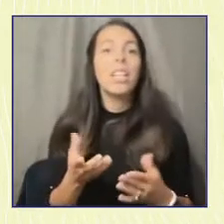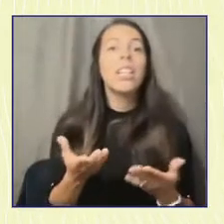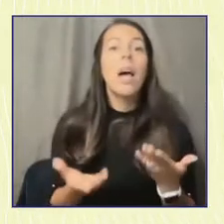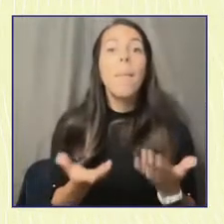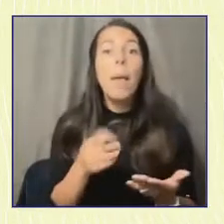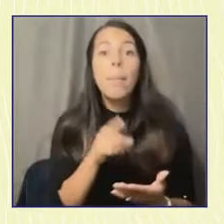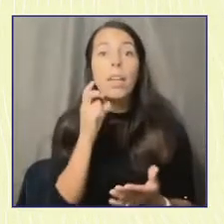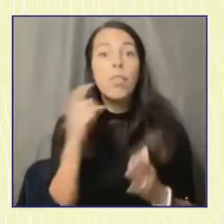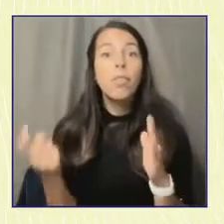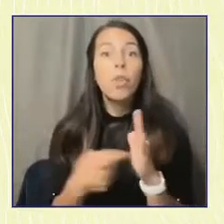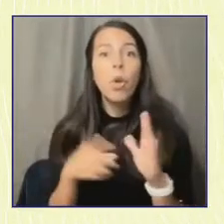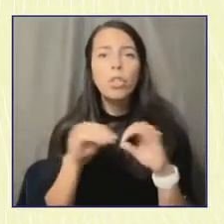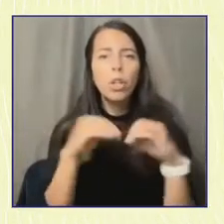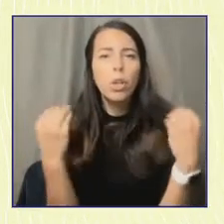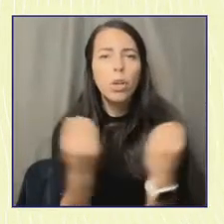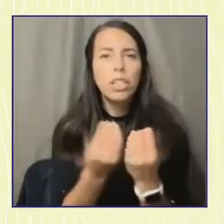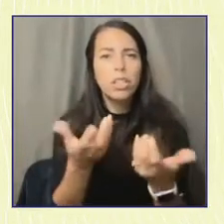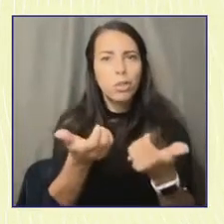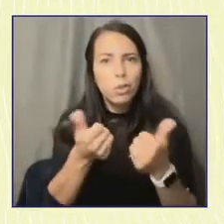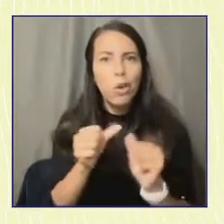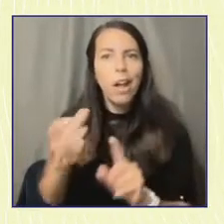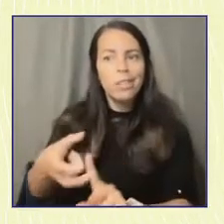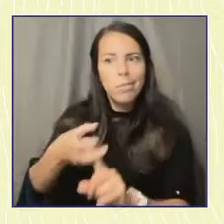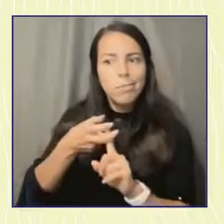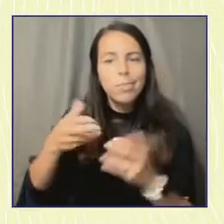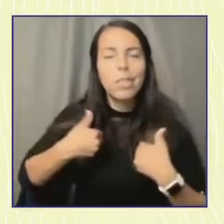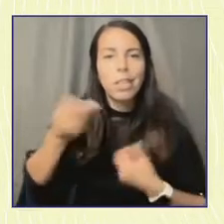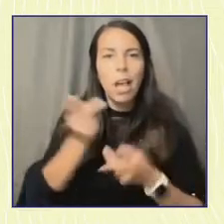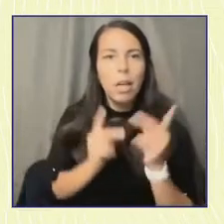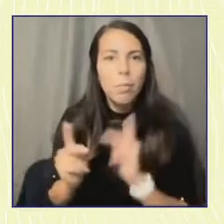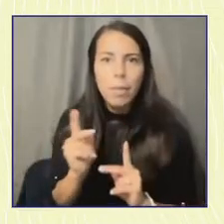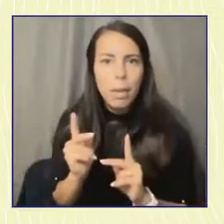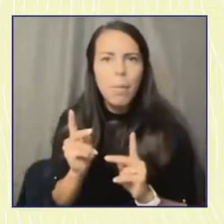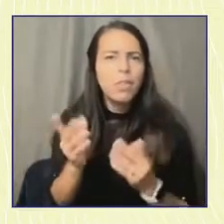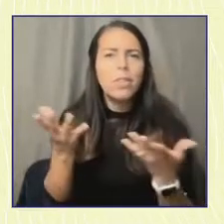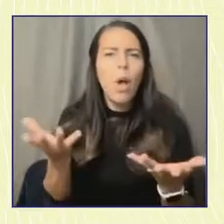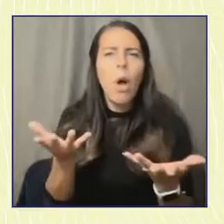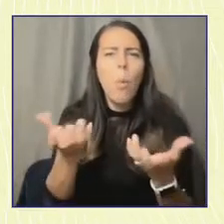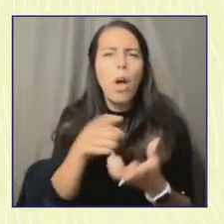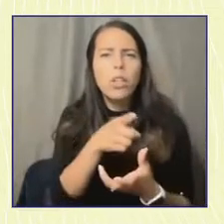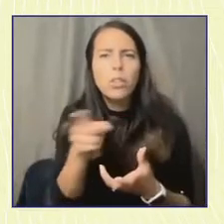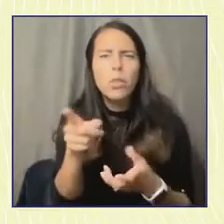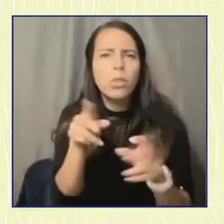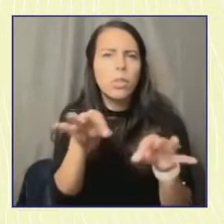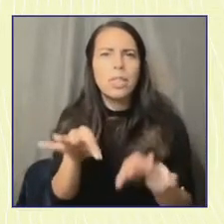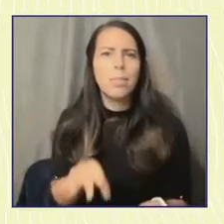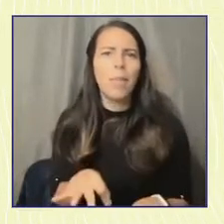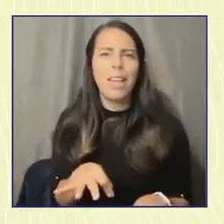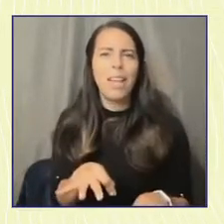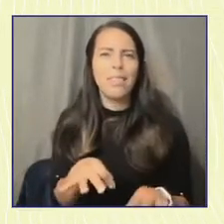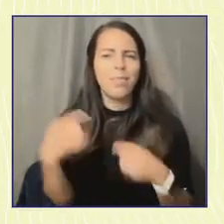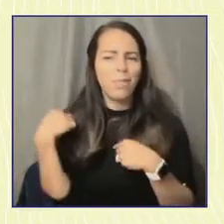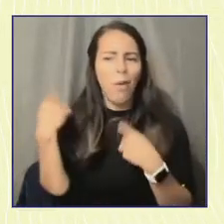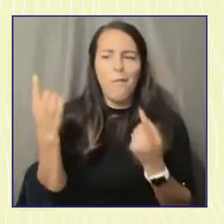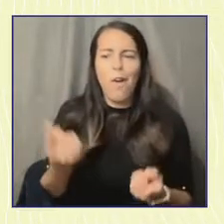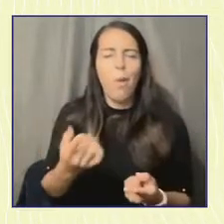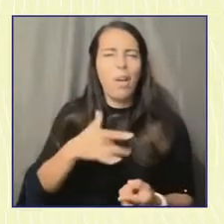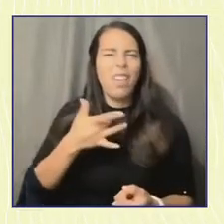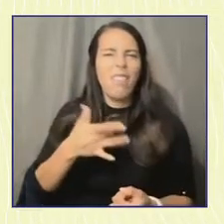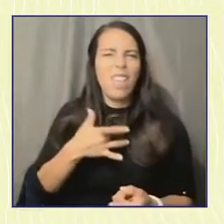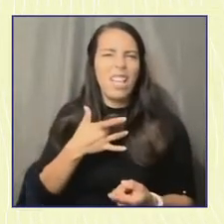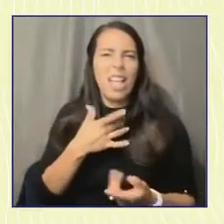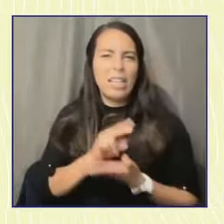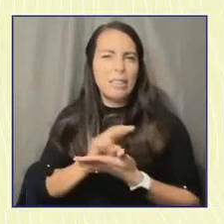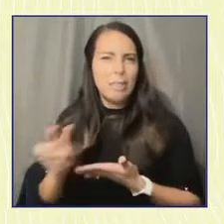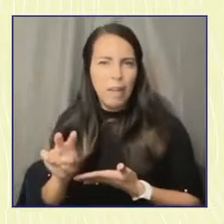people. And I think the circle report got into a lot of what isn't really working. Right. So in your experience, what